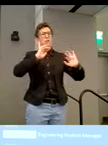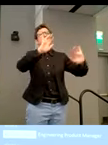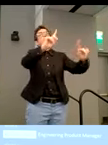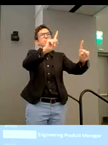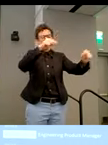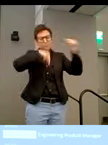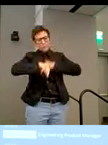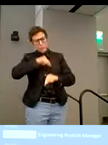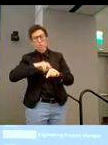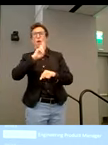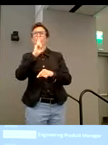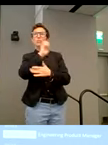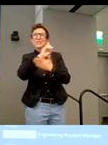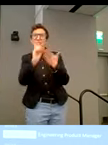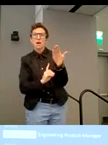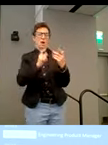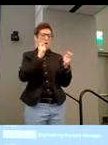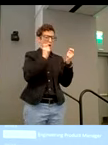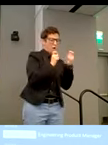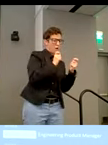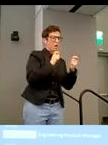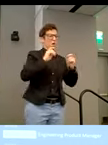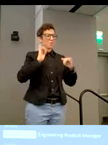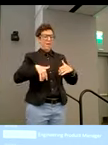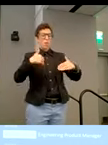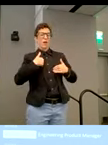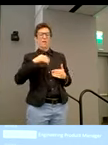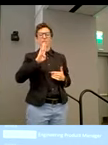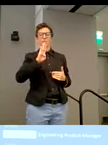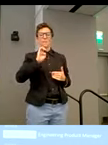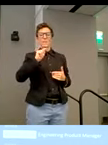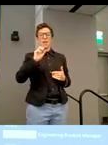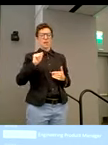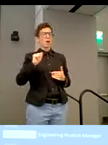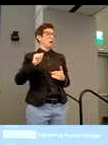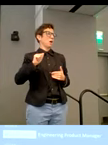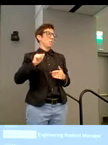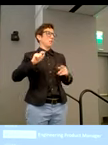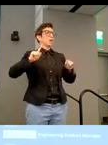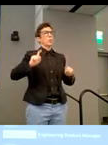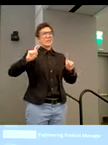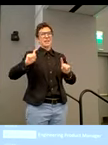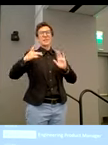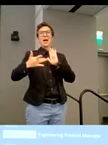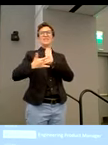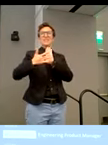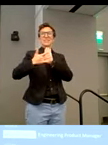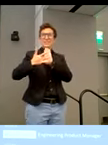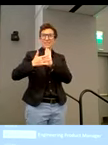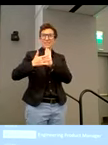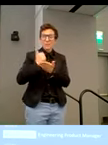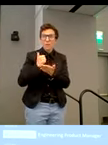design systems. Once we have beta built out, know, testing it with a suite of assist technologies, and then, you know, writing